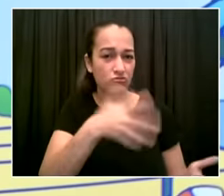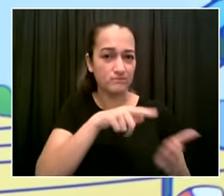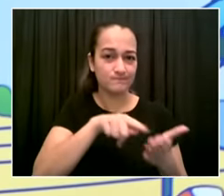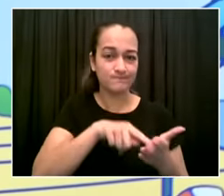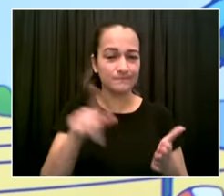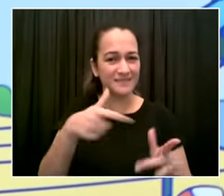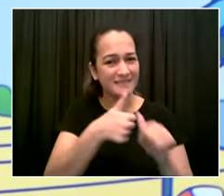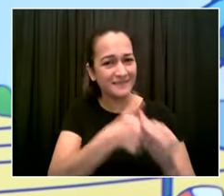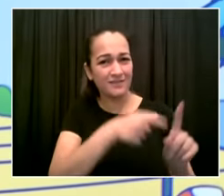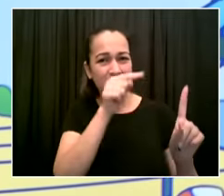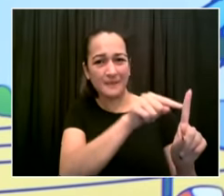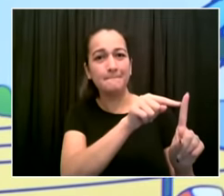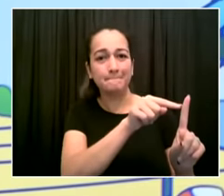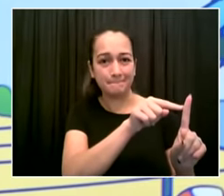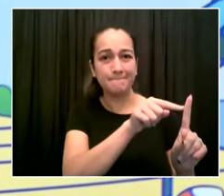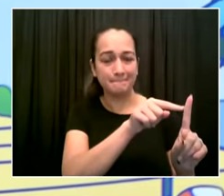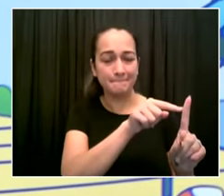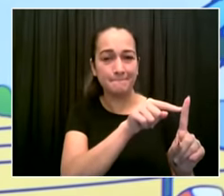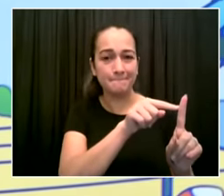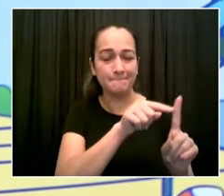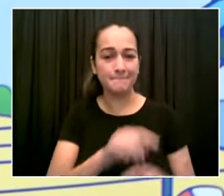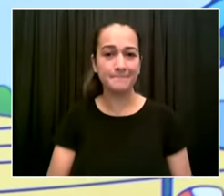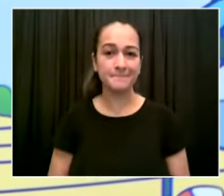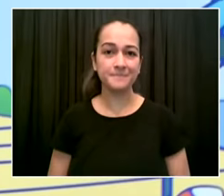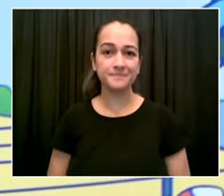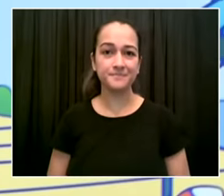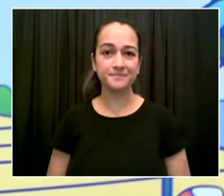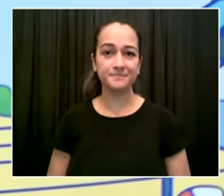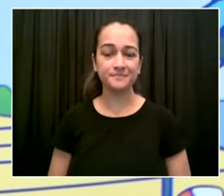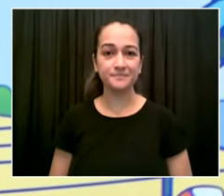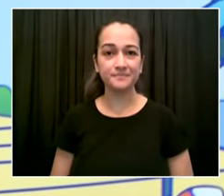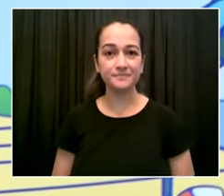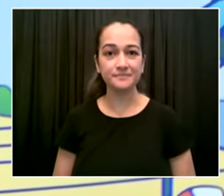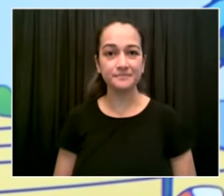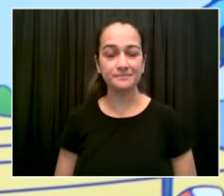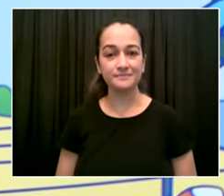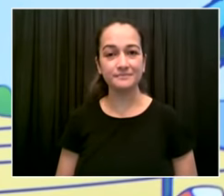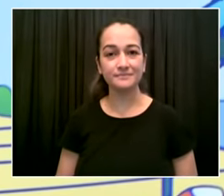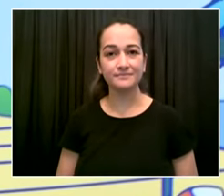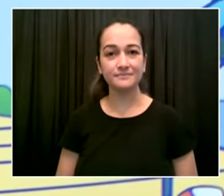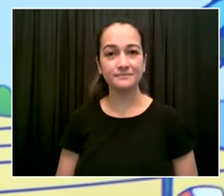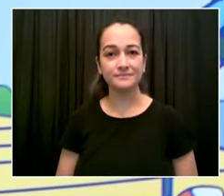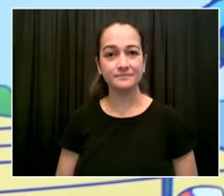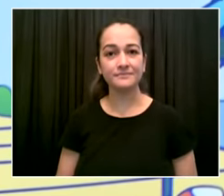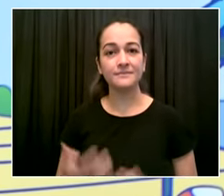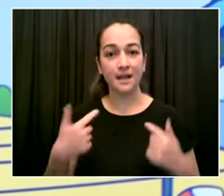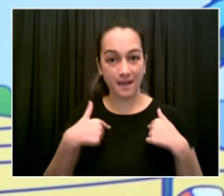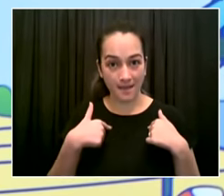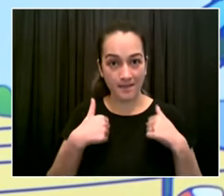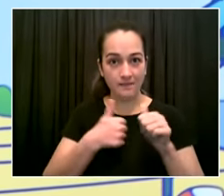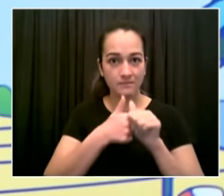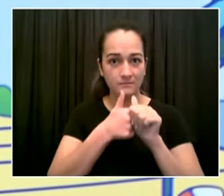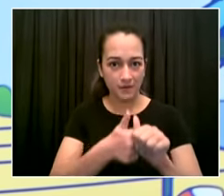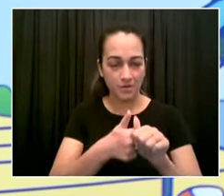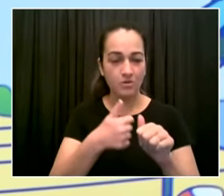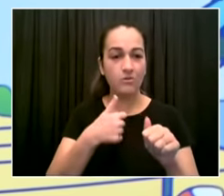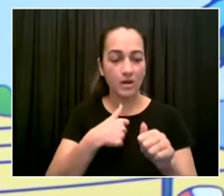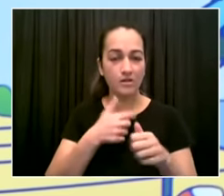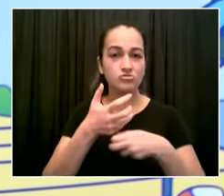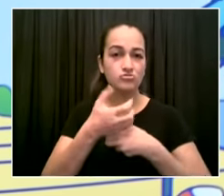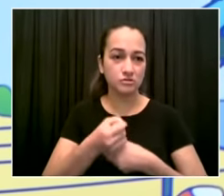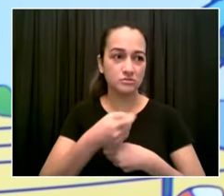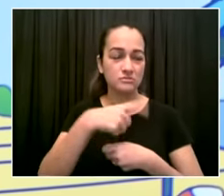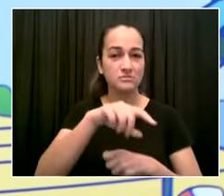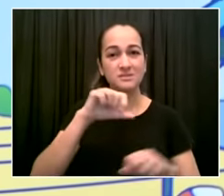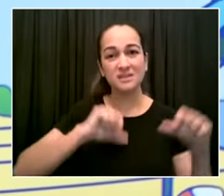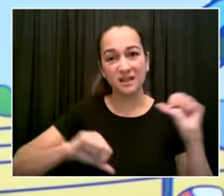absolutely certain this is the best way to protect kids and serve kids by the way one of the doctors can talk about when